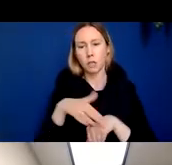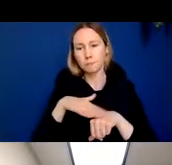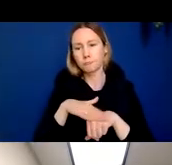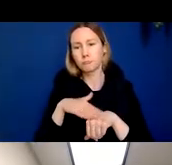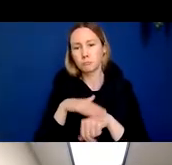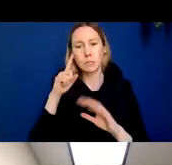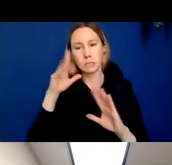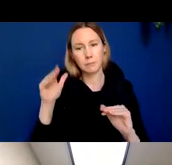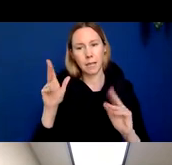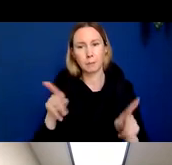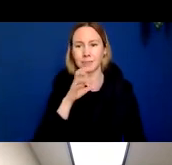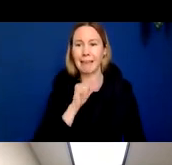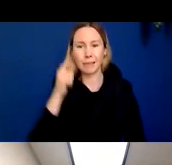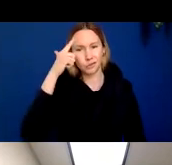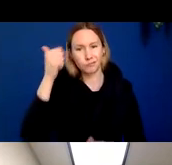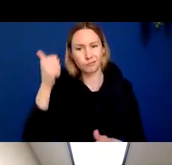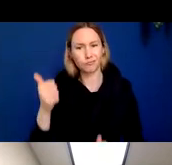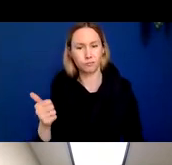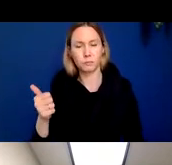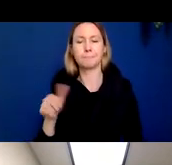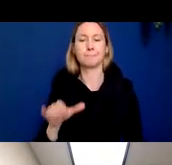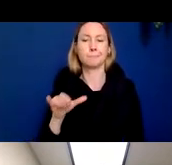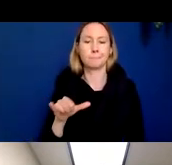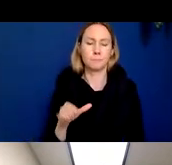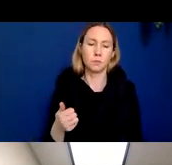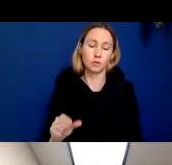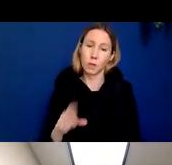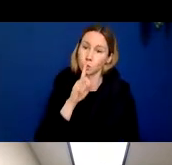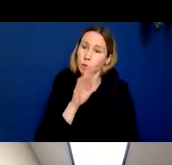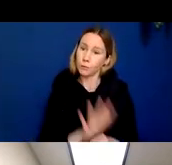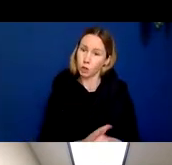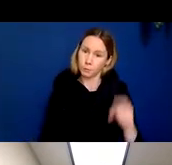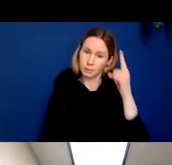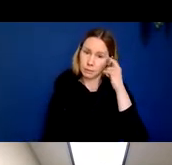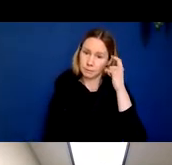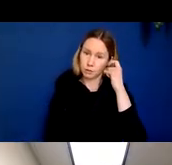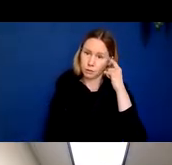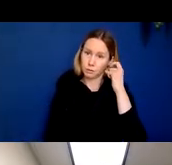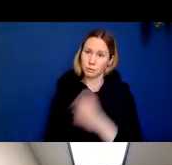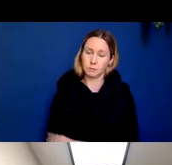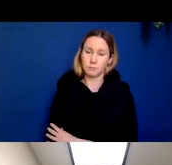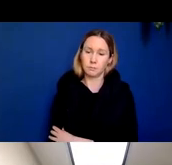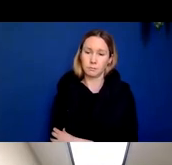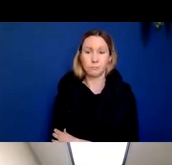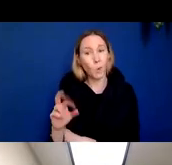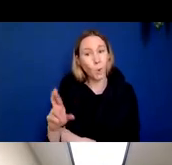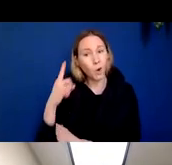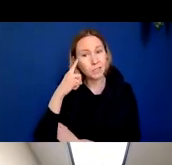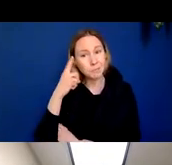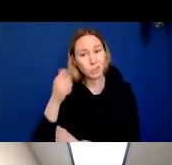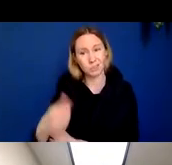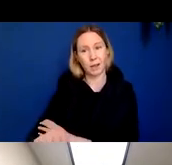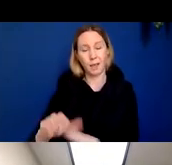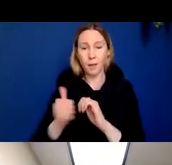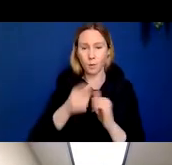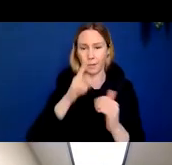expect for a person's age, then we try to confirm our suspicions or deny our suspicions with investigations,